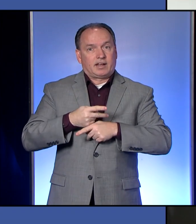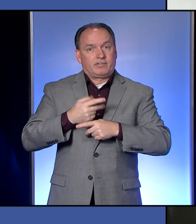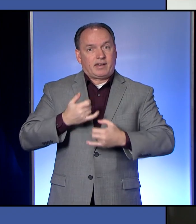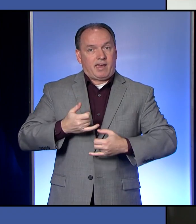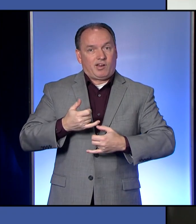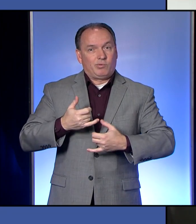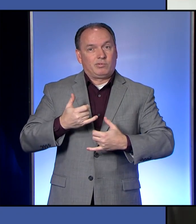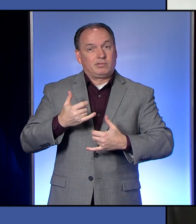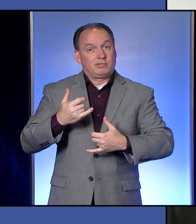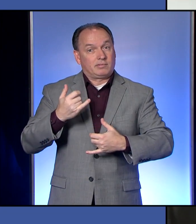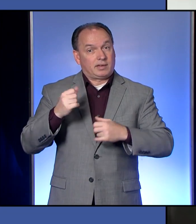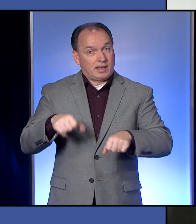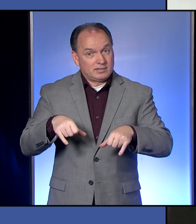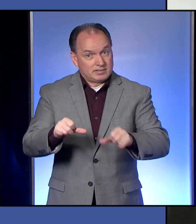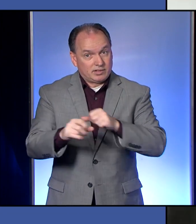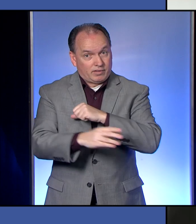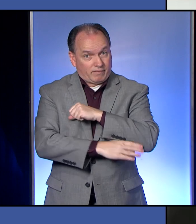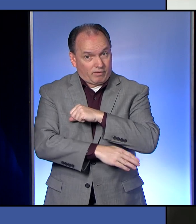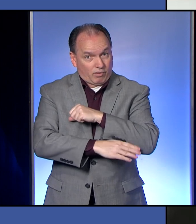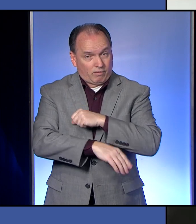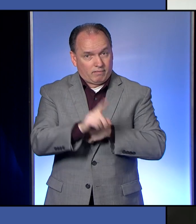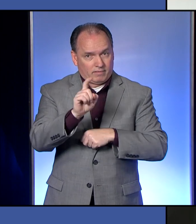mindful and keep our eyes on it just to be sure.